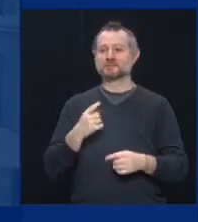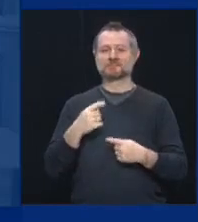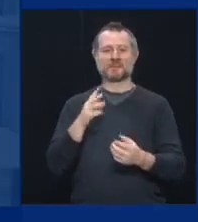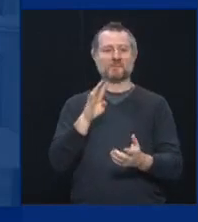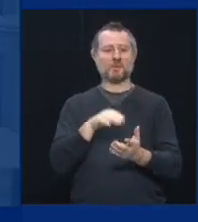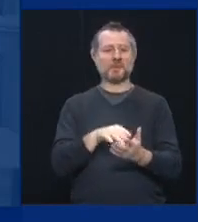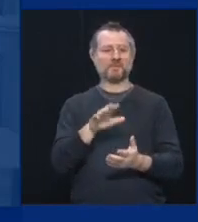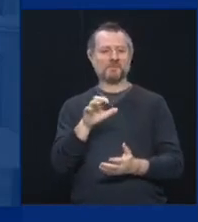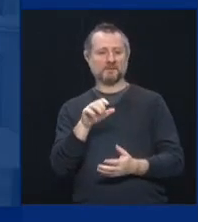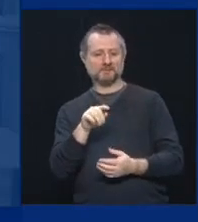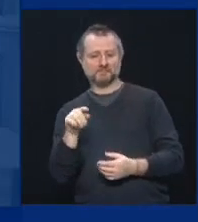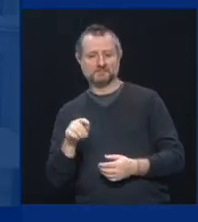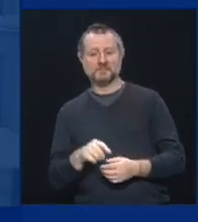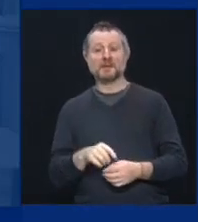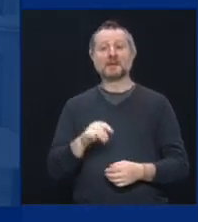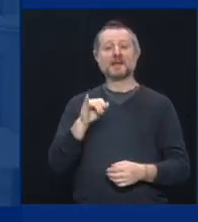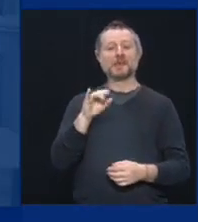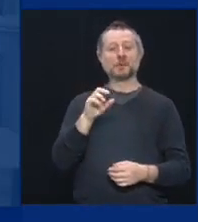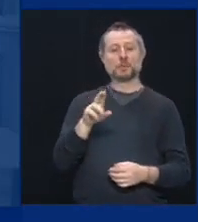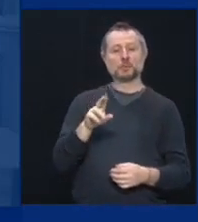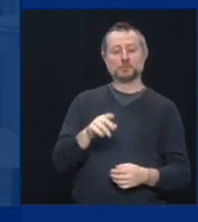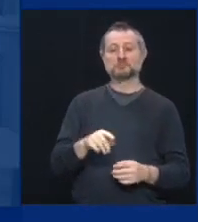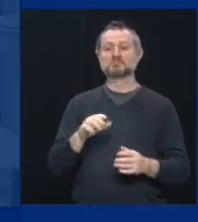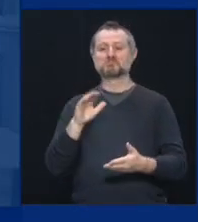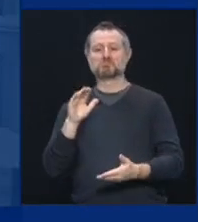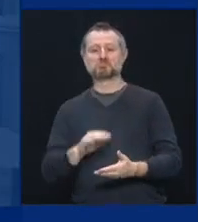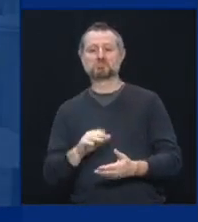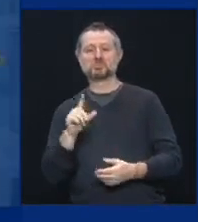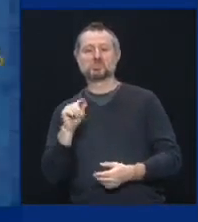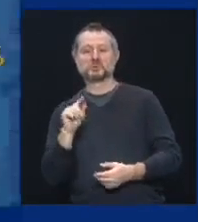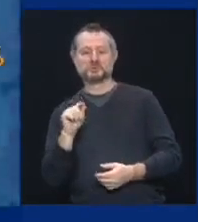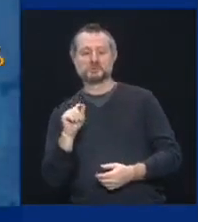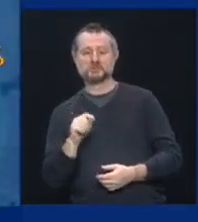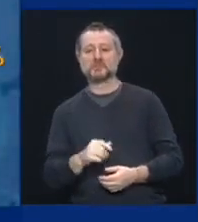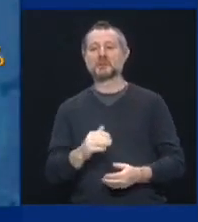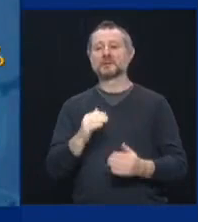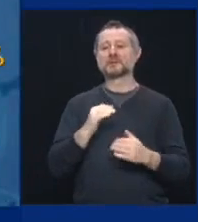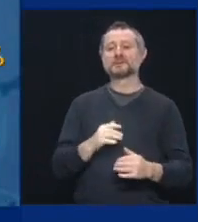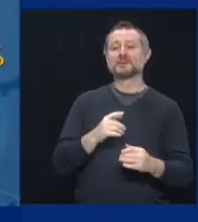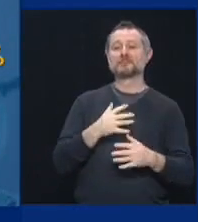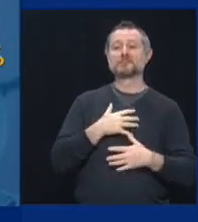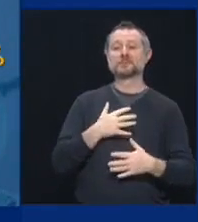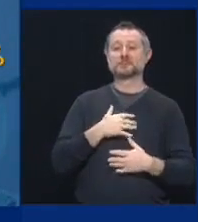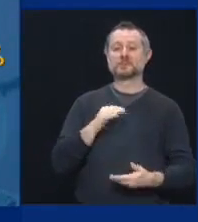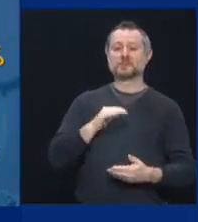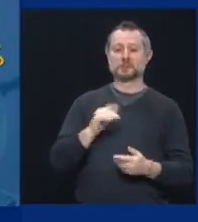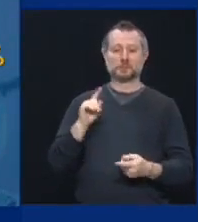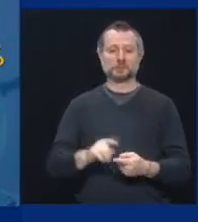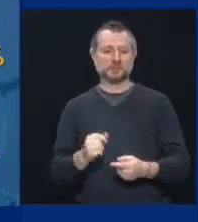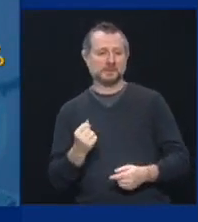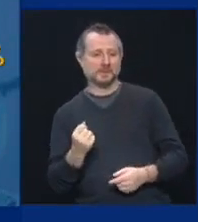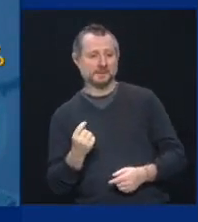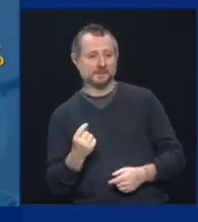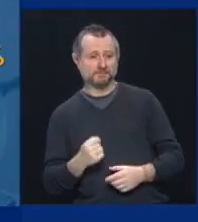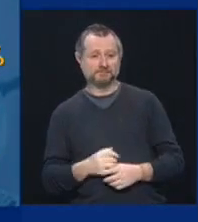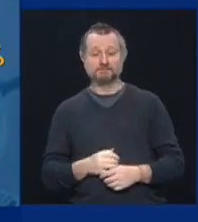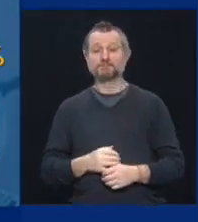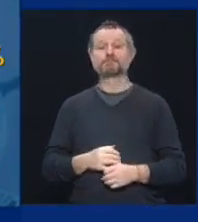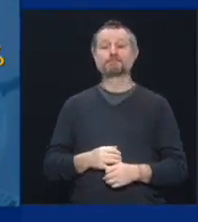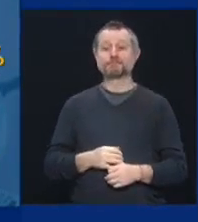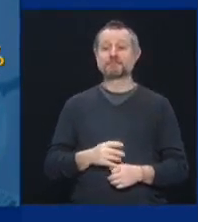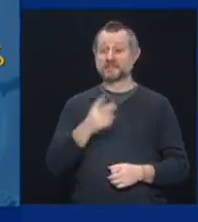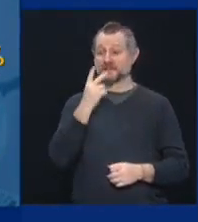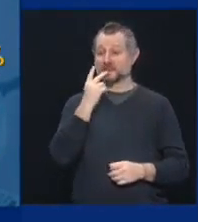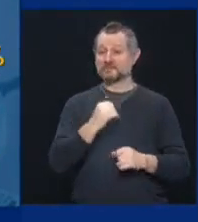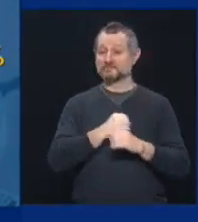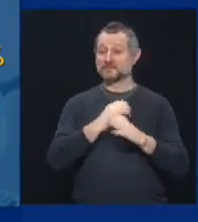The ICUs are down 20. The intubations are down 11. This gives you an idea of where we've gone over